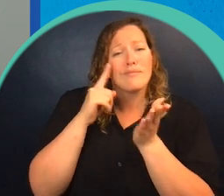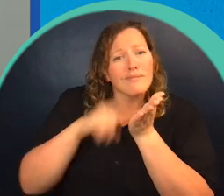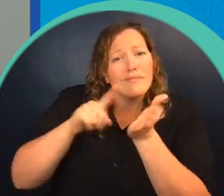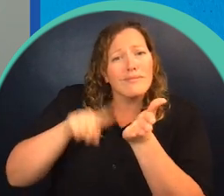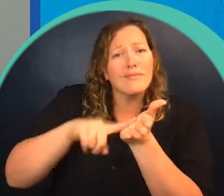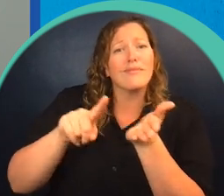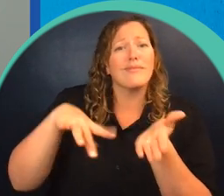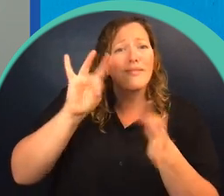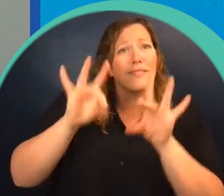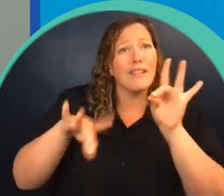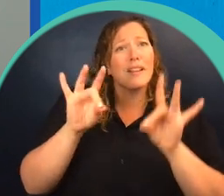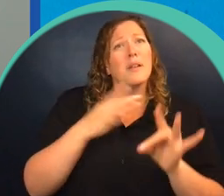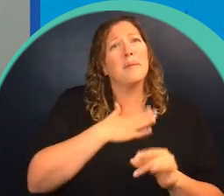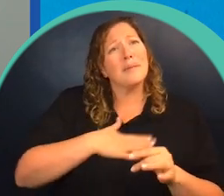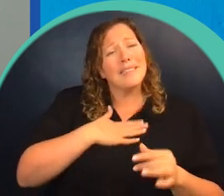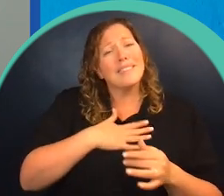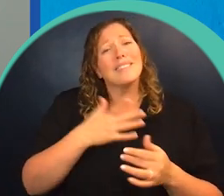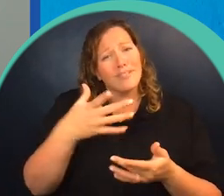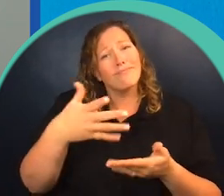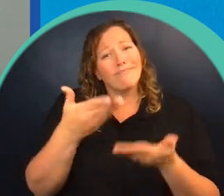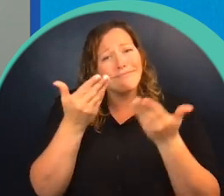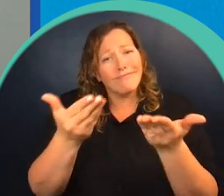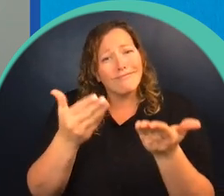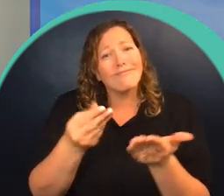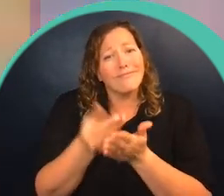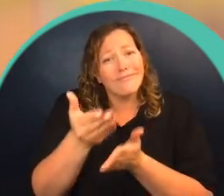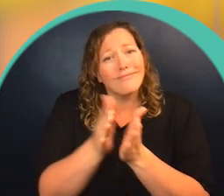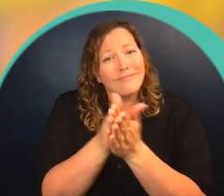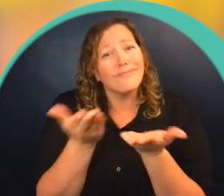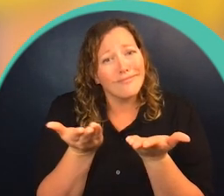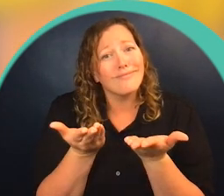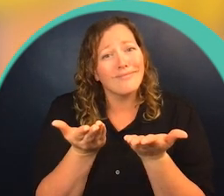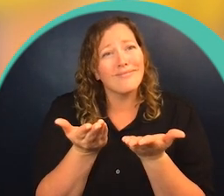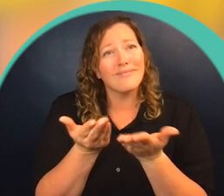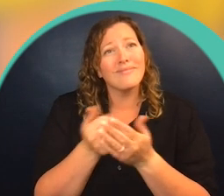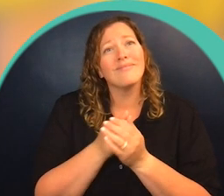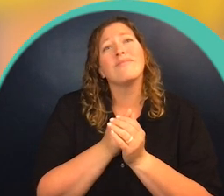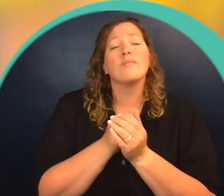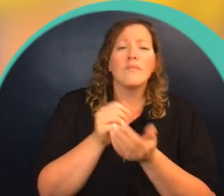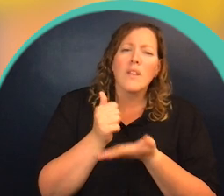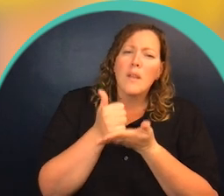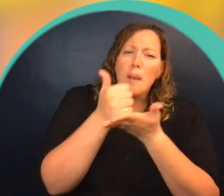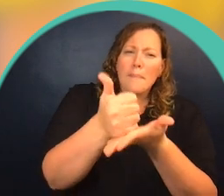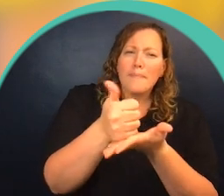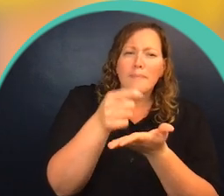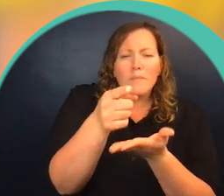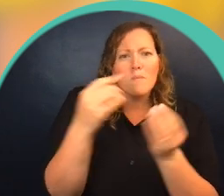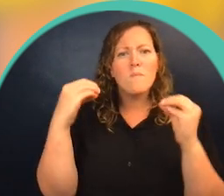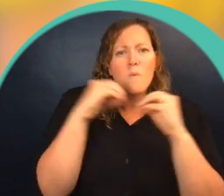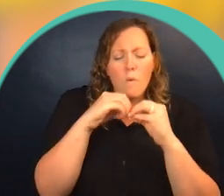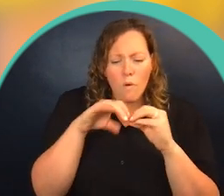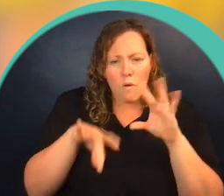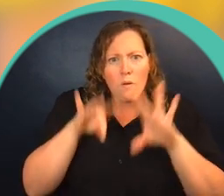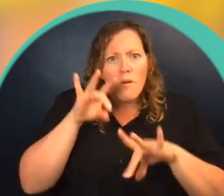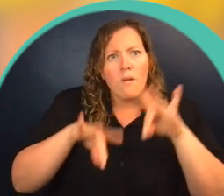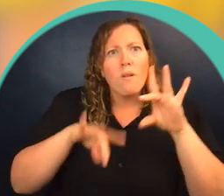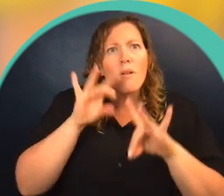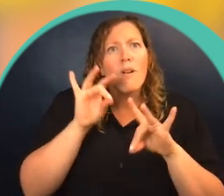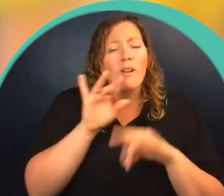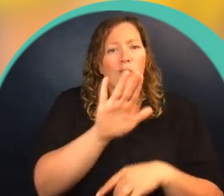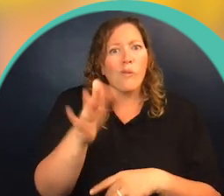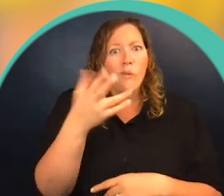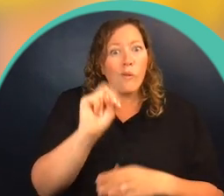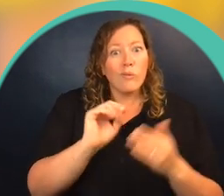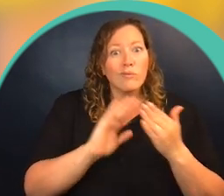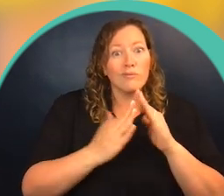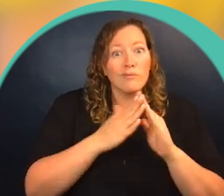exciting work done by urban ecologists across North America, please pick up a copy of Chasing Bats and Tracking Rats and